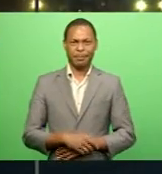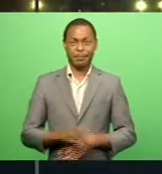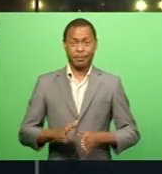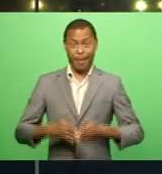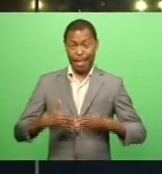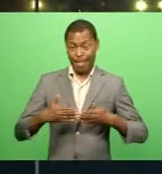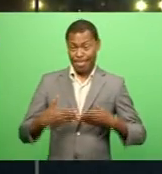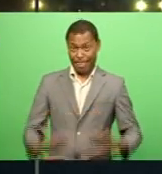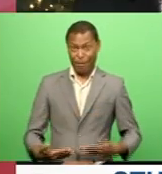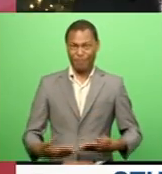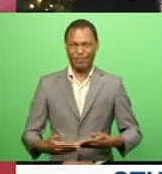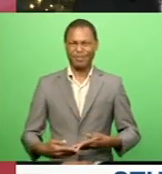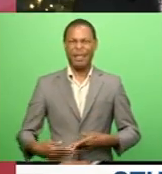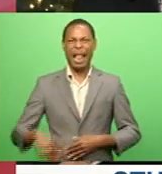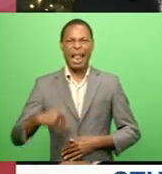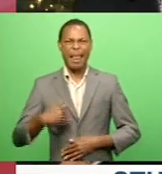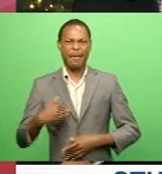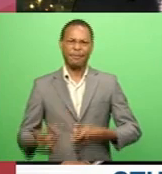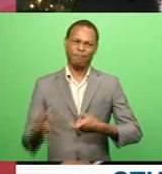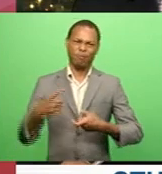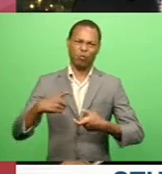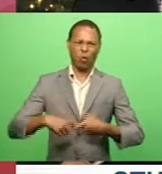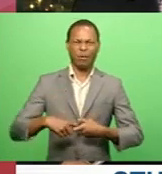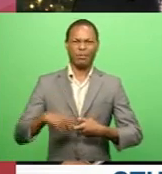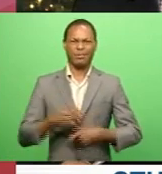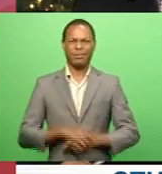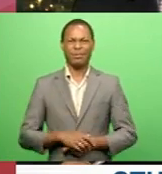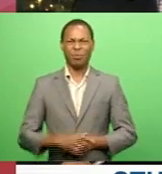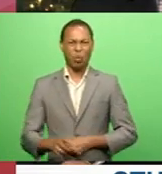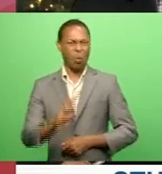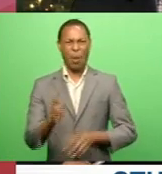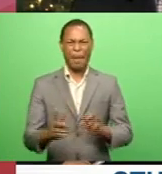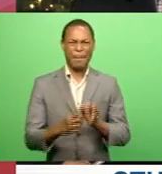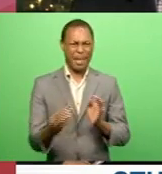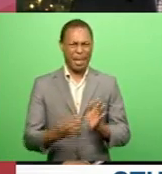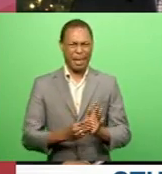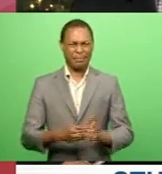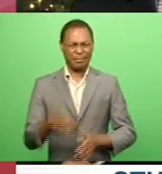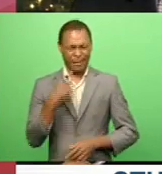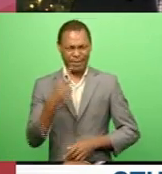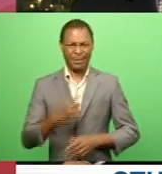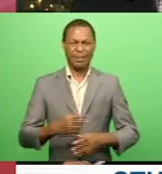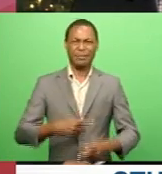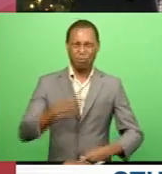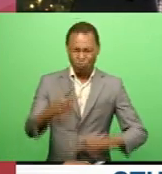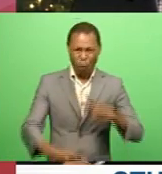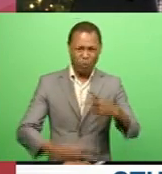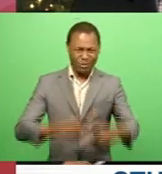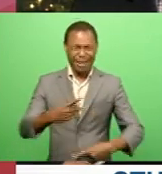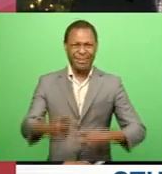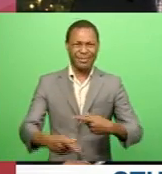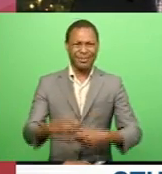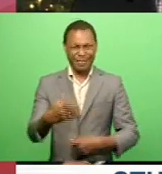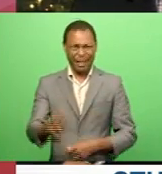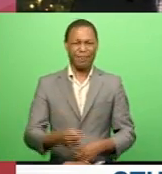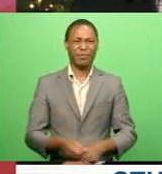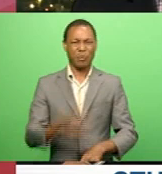now join Lina Reese live Lina, what has the Prime Minister said on the process of consultation on the police act?